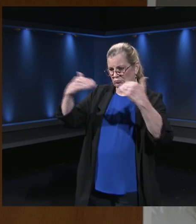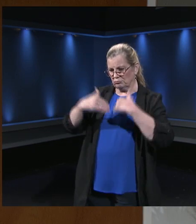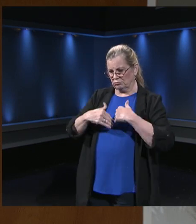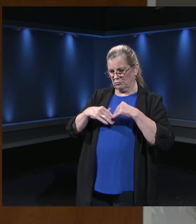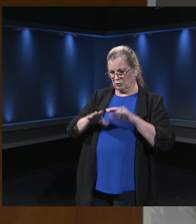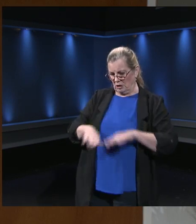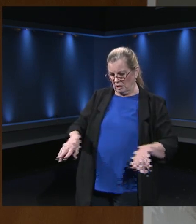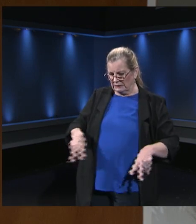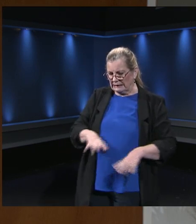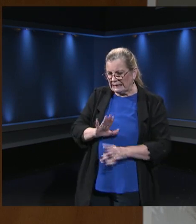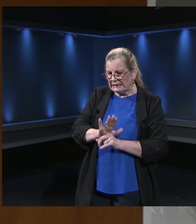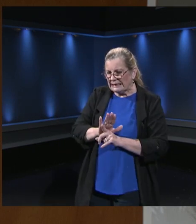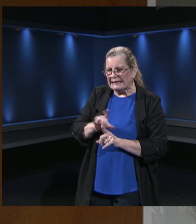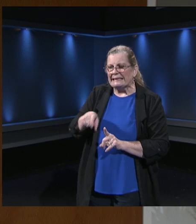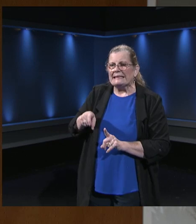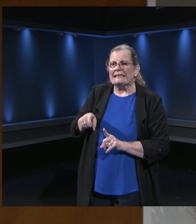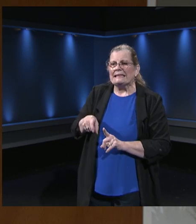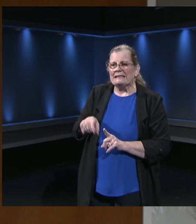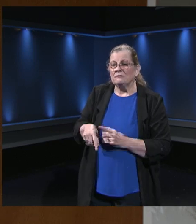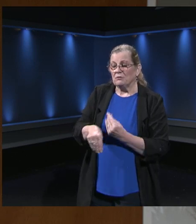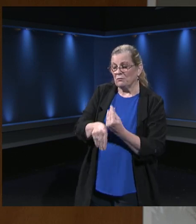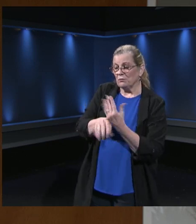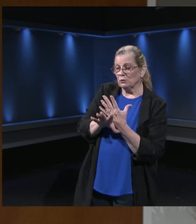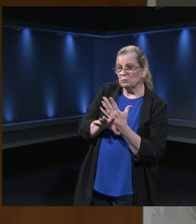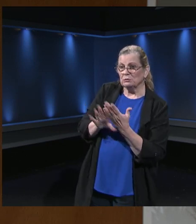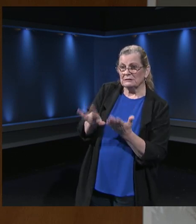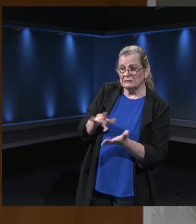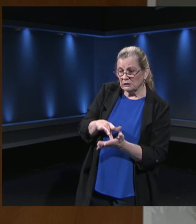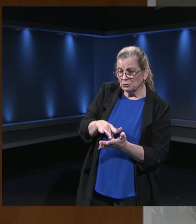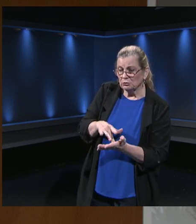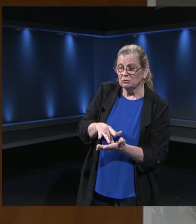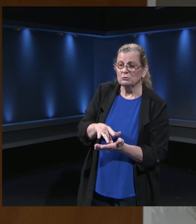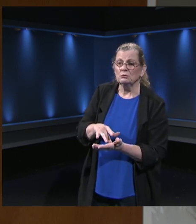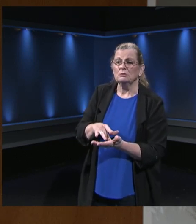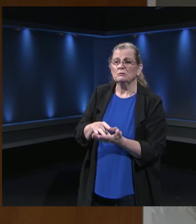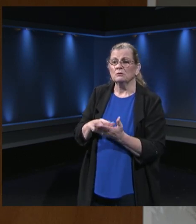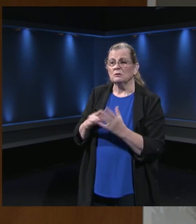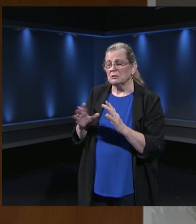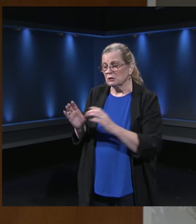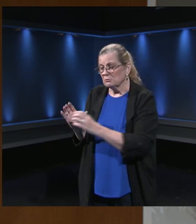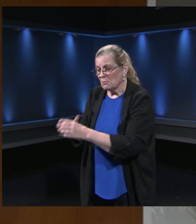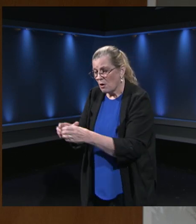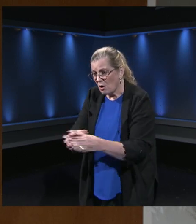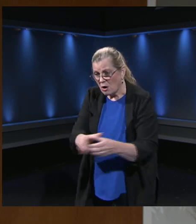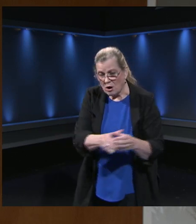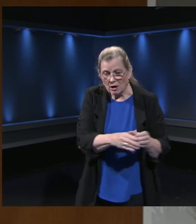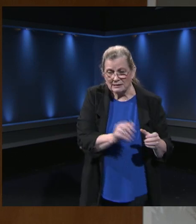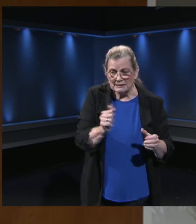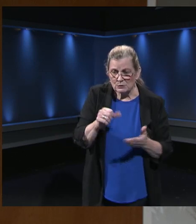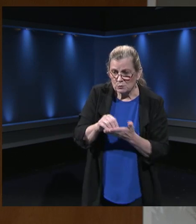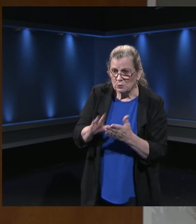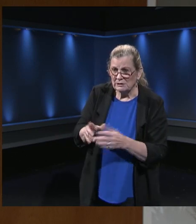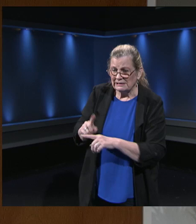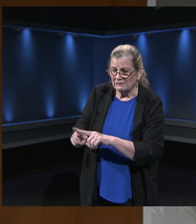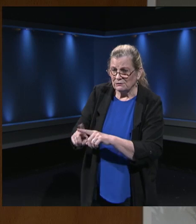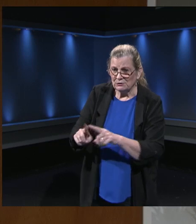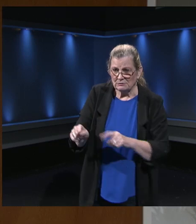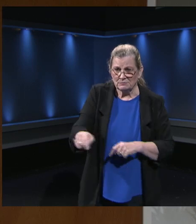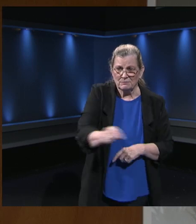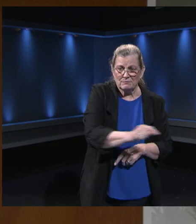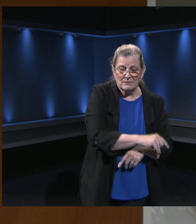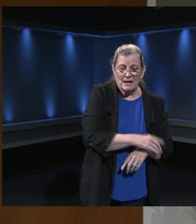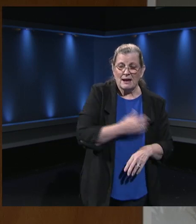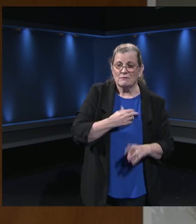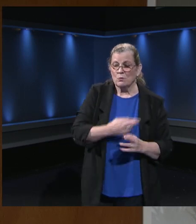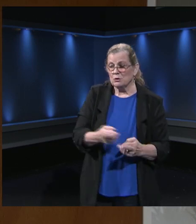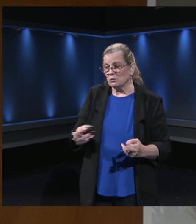to allow us to do that. Putting kids in small groups, providing resources, engaging activities. So if that's not happening, we need to